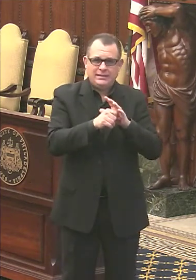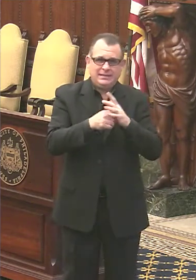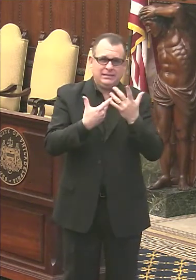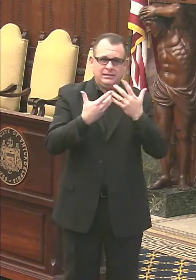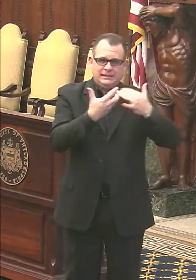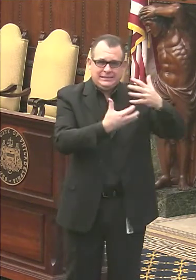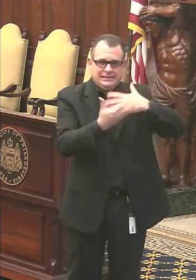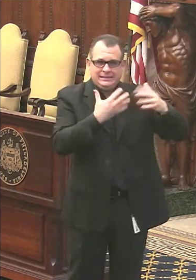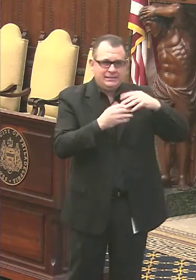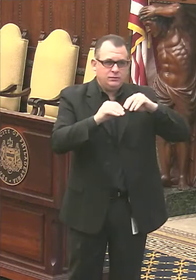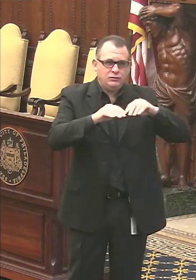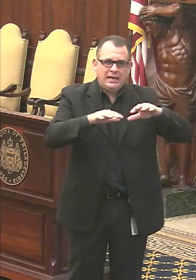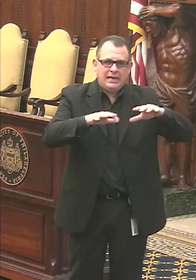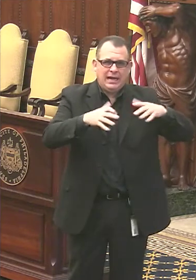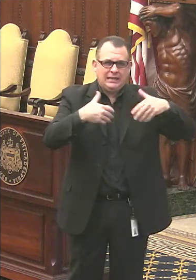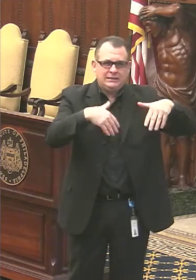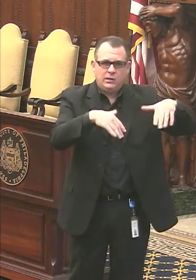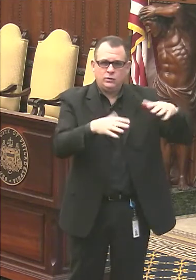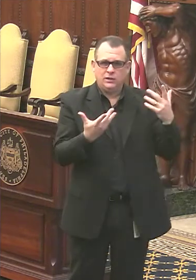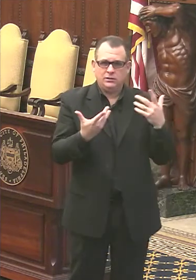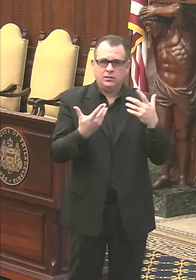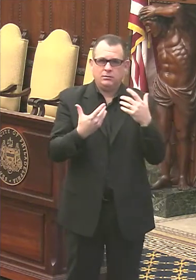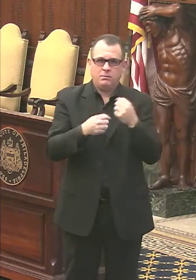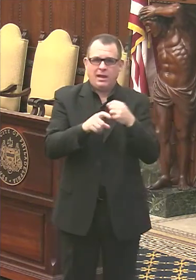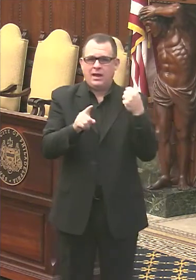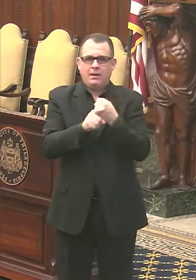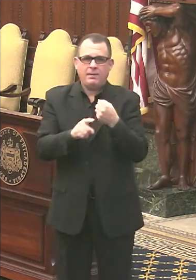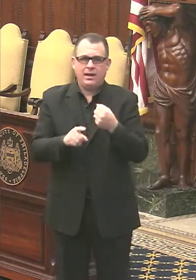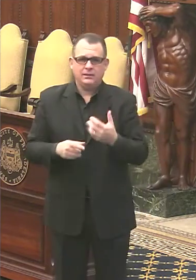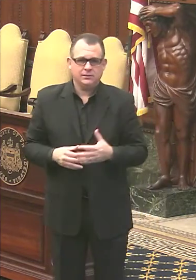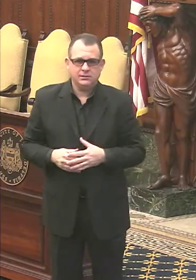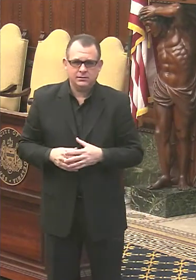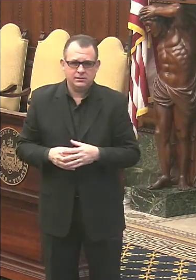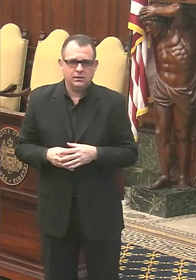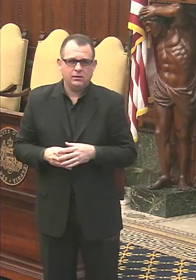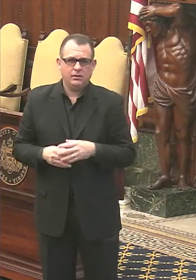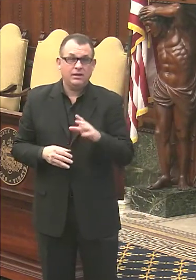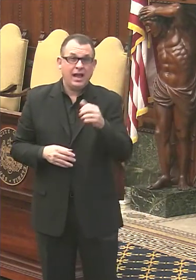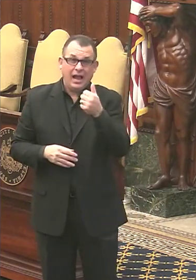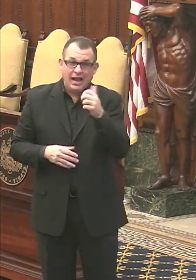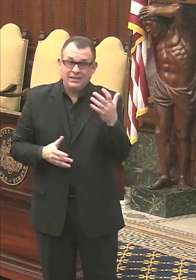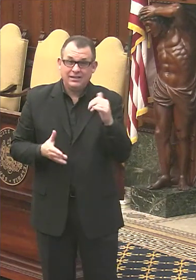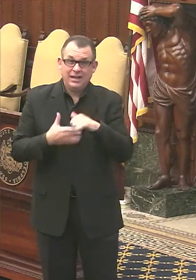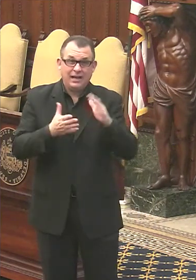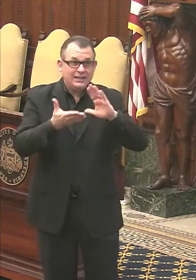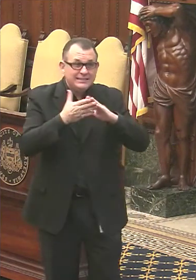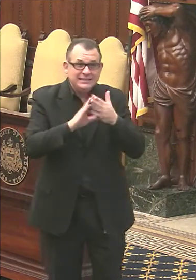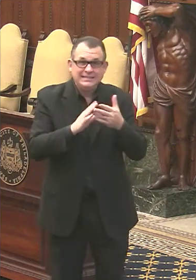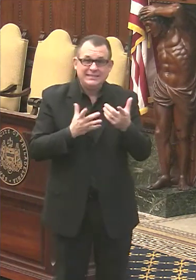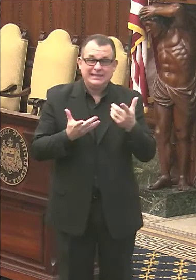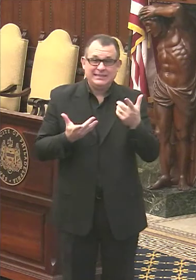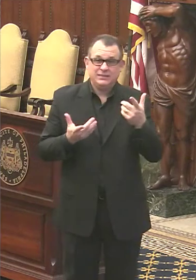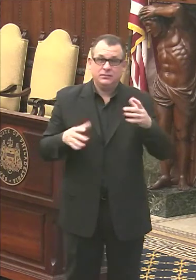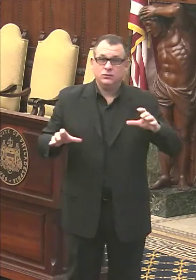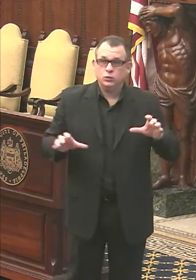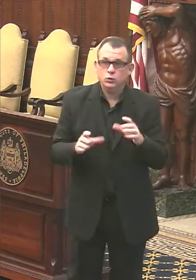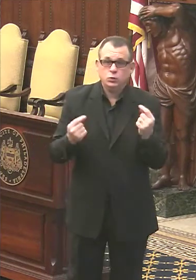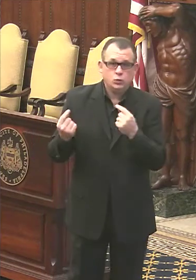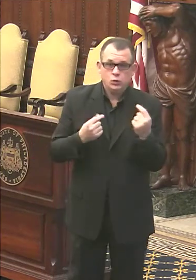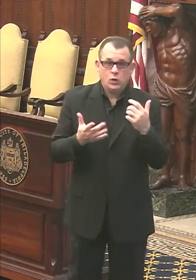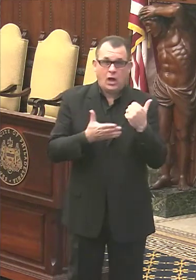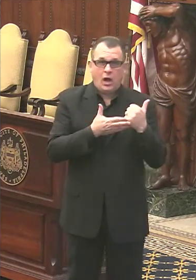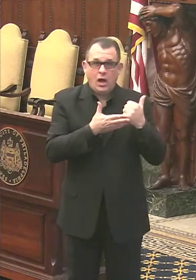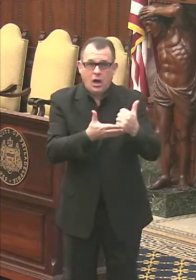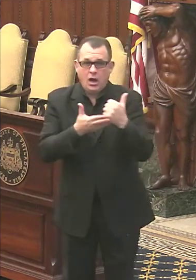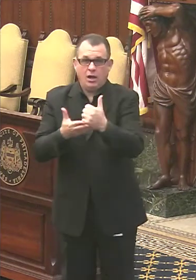really having an impact for indoor dining. Is there anything that the city, um, is doing to kind of help